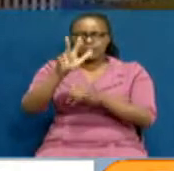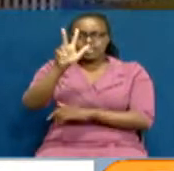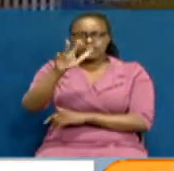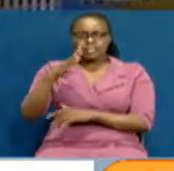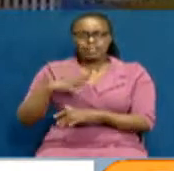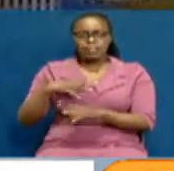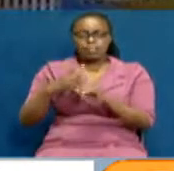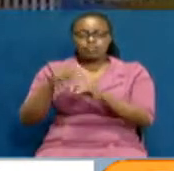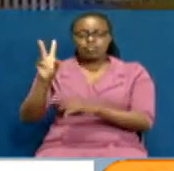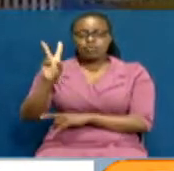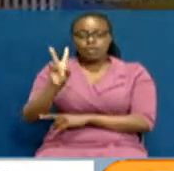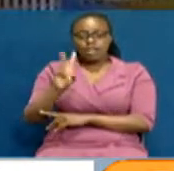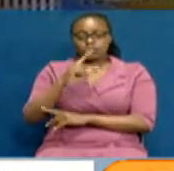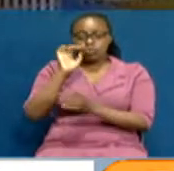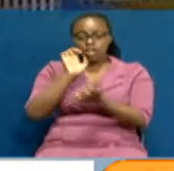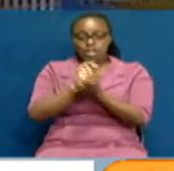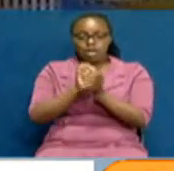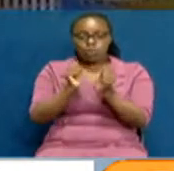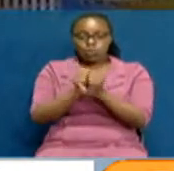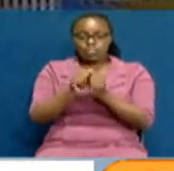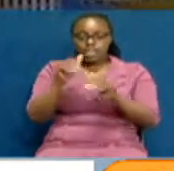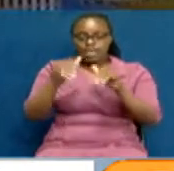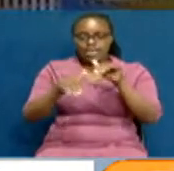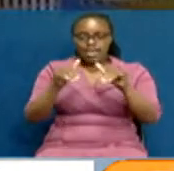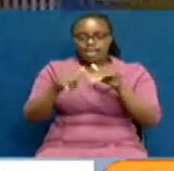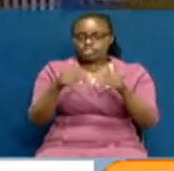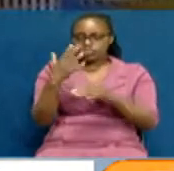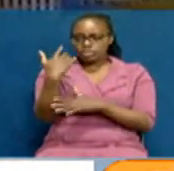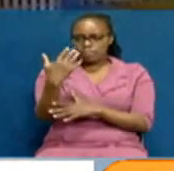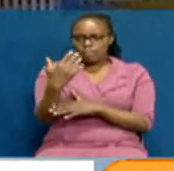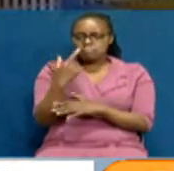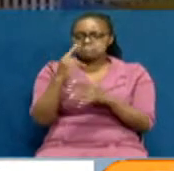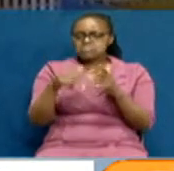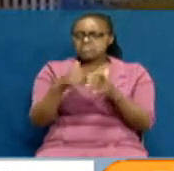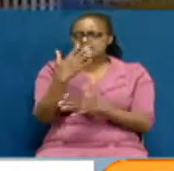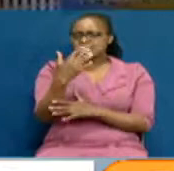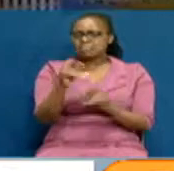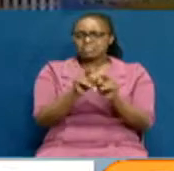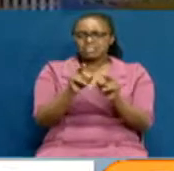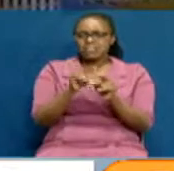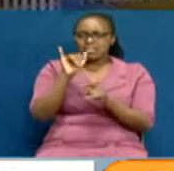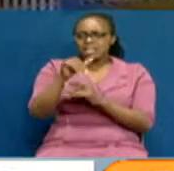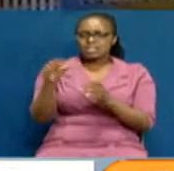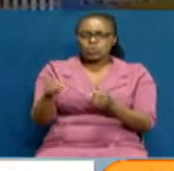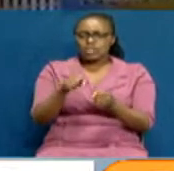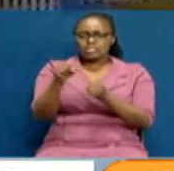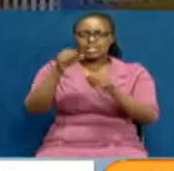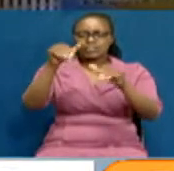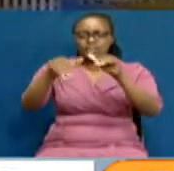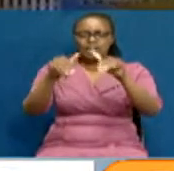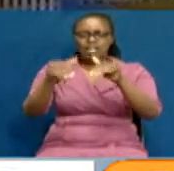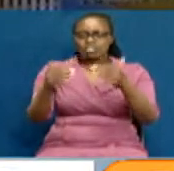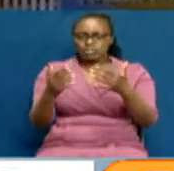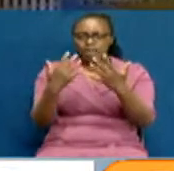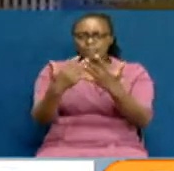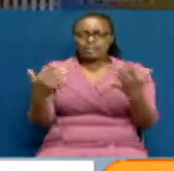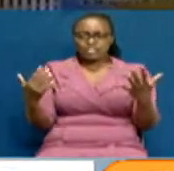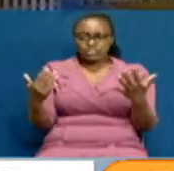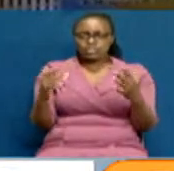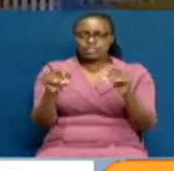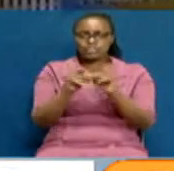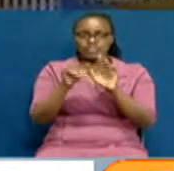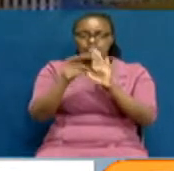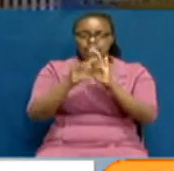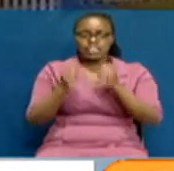Venezuelans arrested with election stickers, terming the SAID stickers as non-strategic election supplies. In a statement,